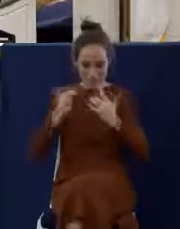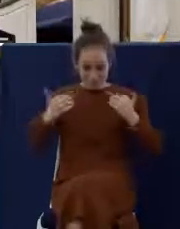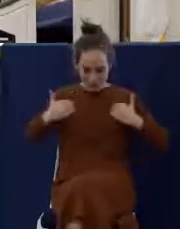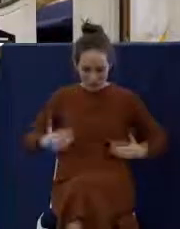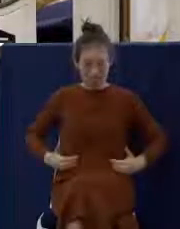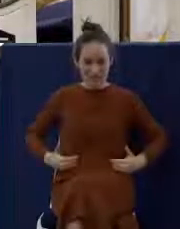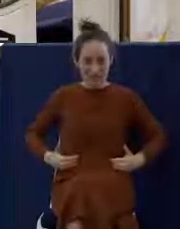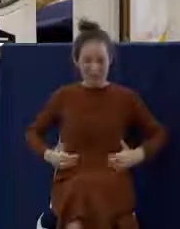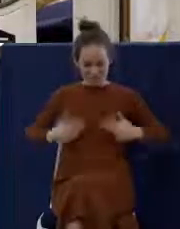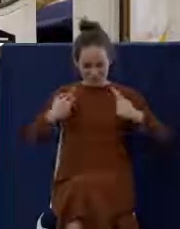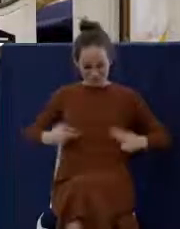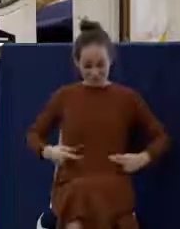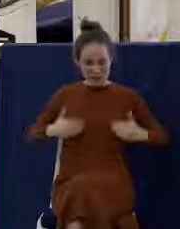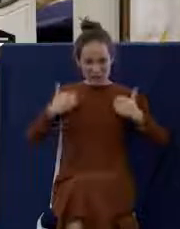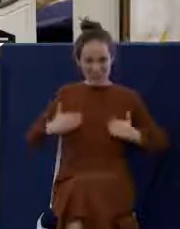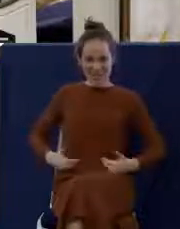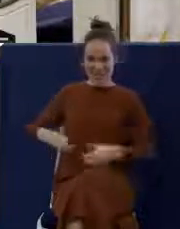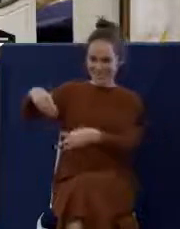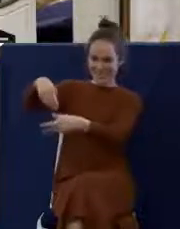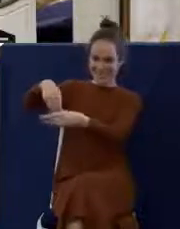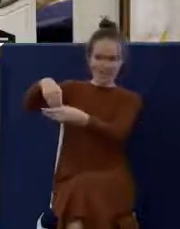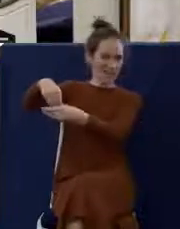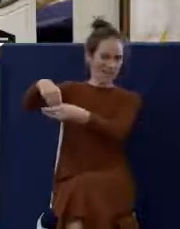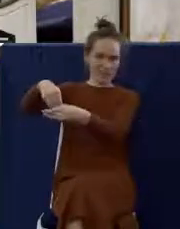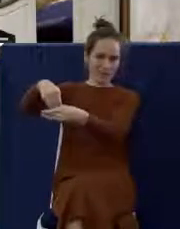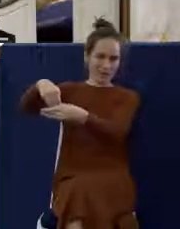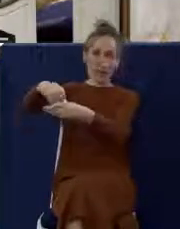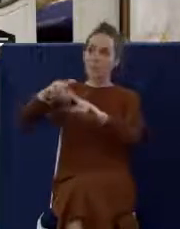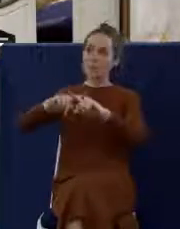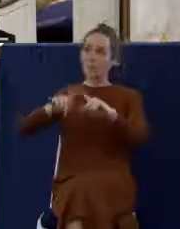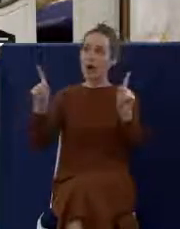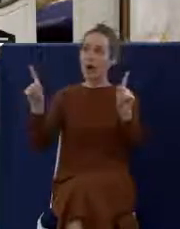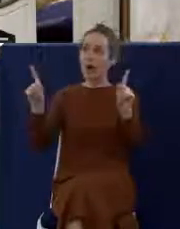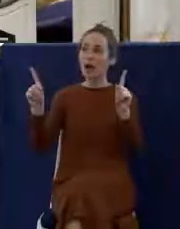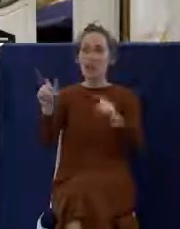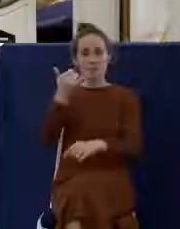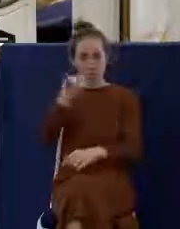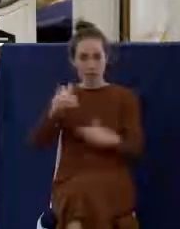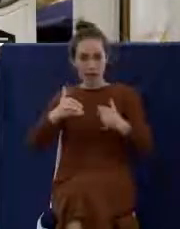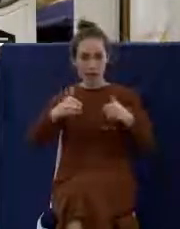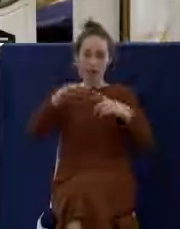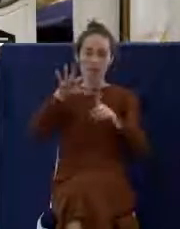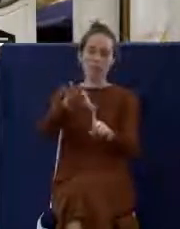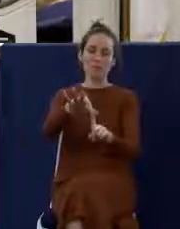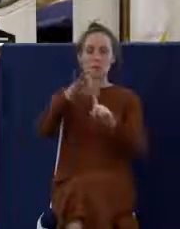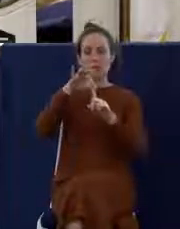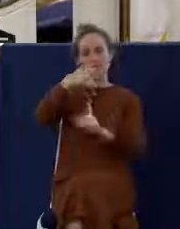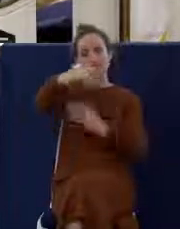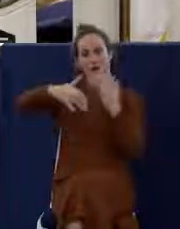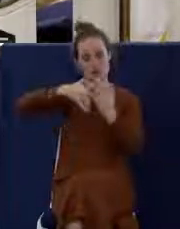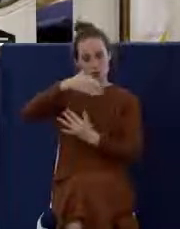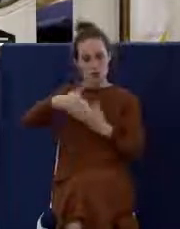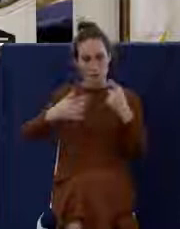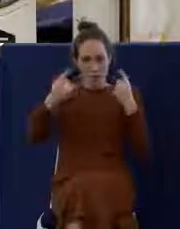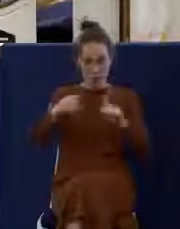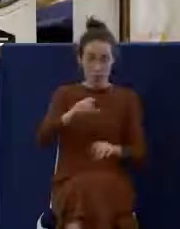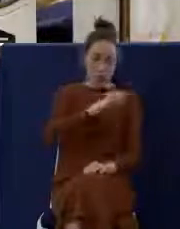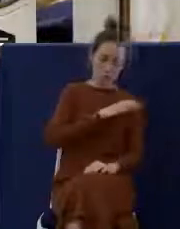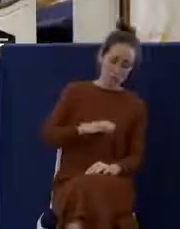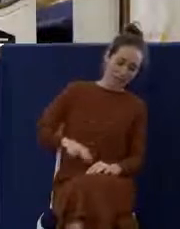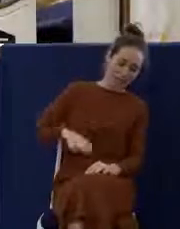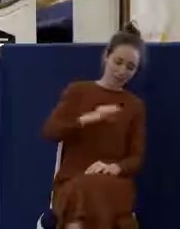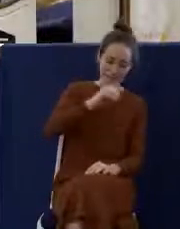feast. But there's a sense in which there's a special fellowship that happens between Christ and the believer.